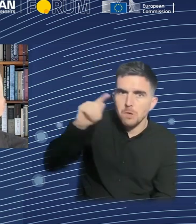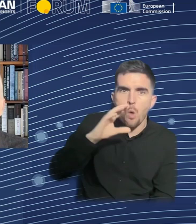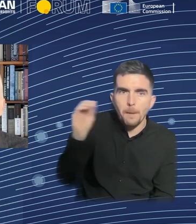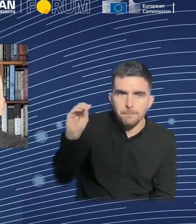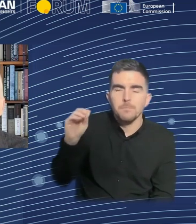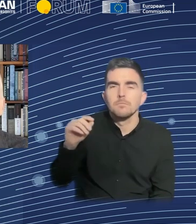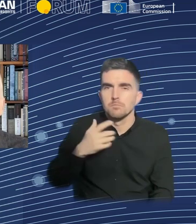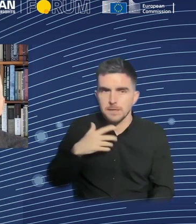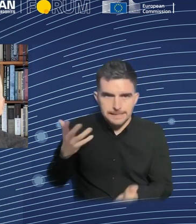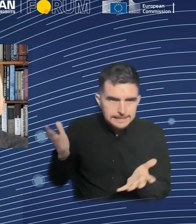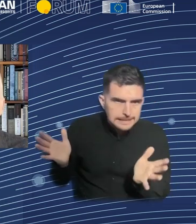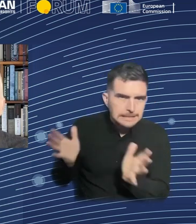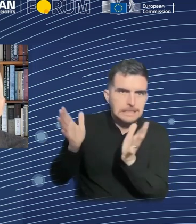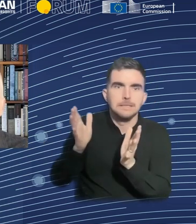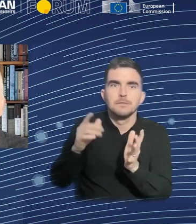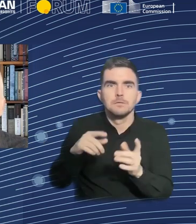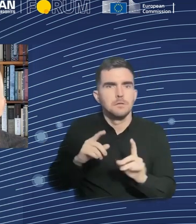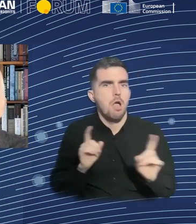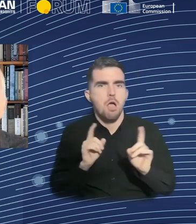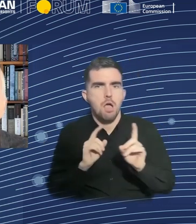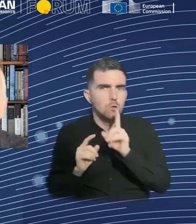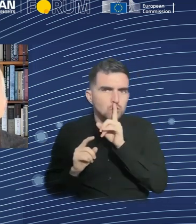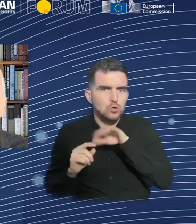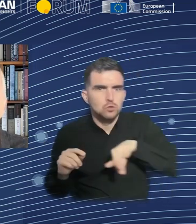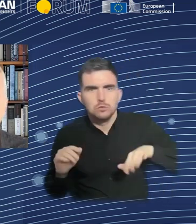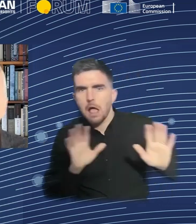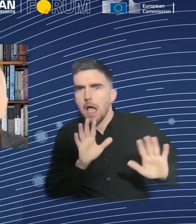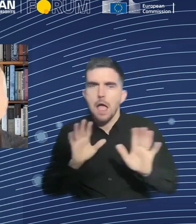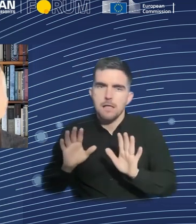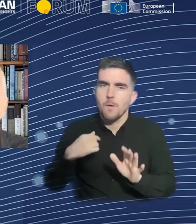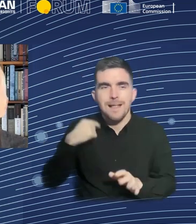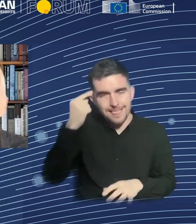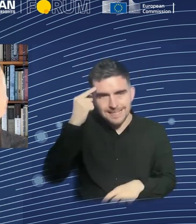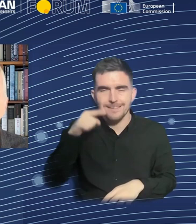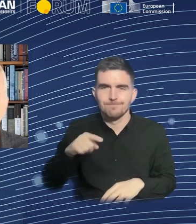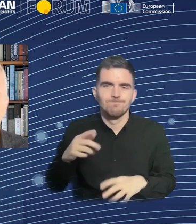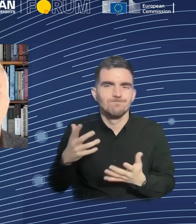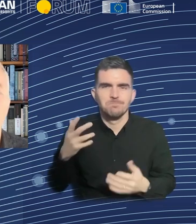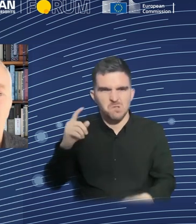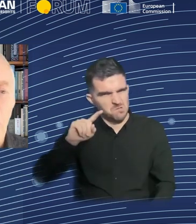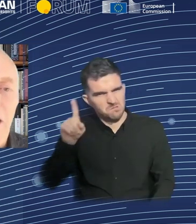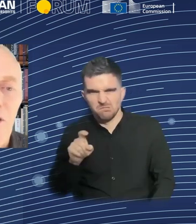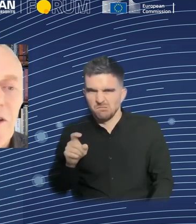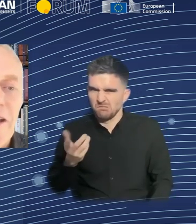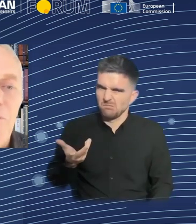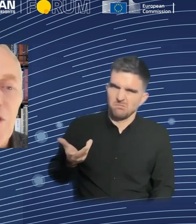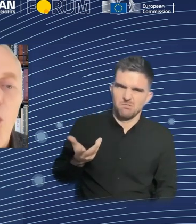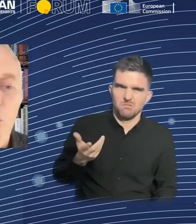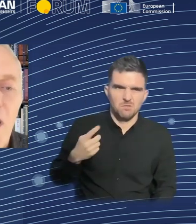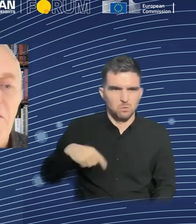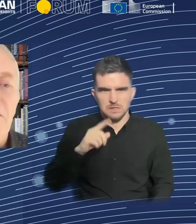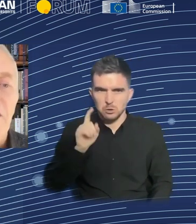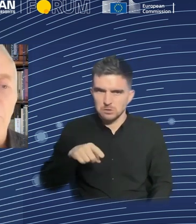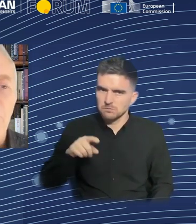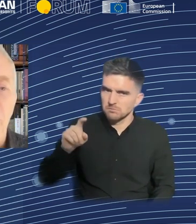big reason why we should be asking for it precisely because it is the key to their market power. And we don't